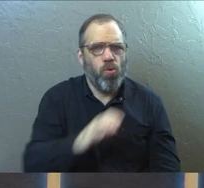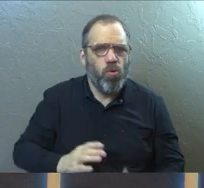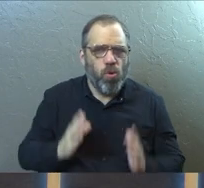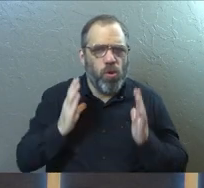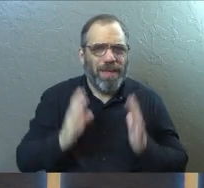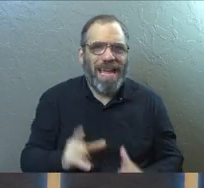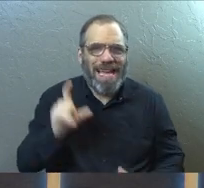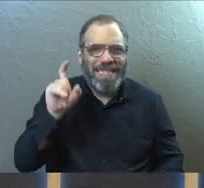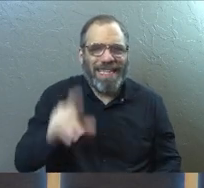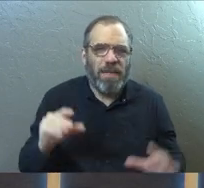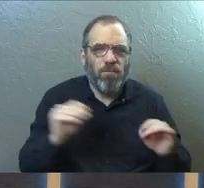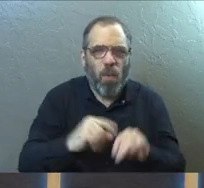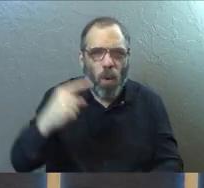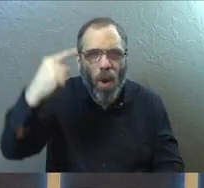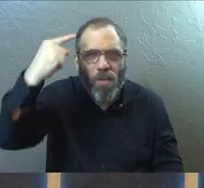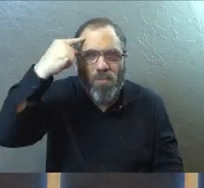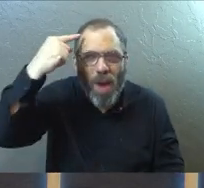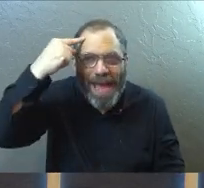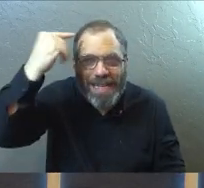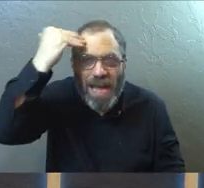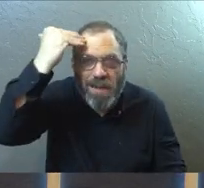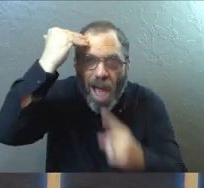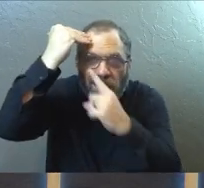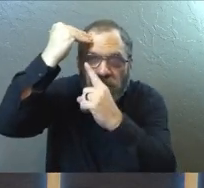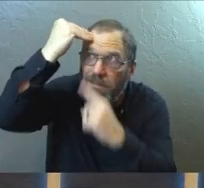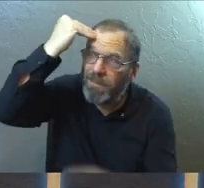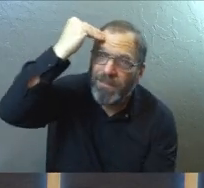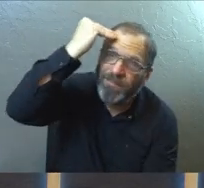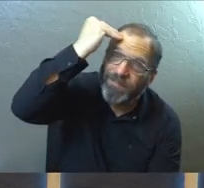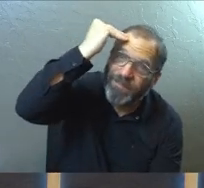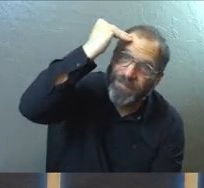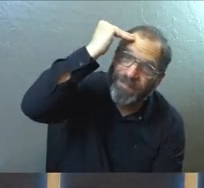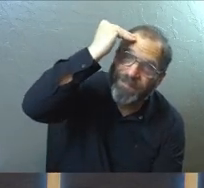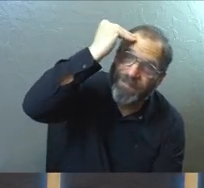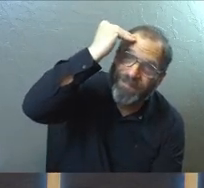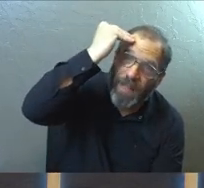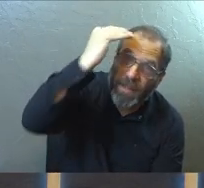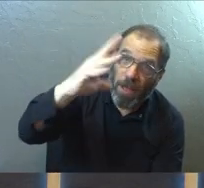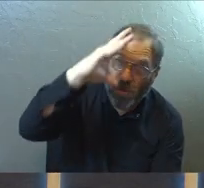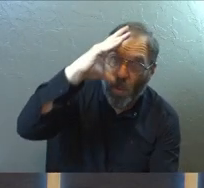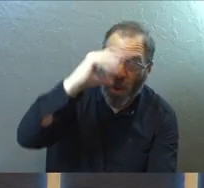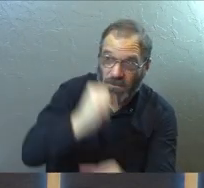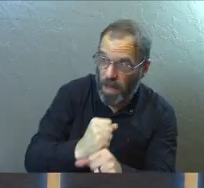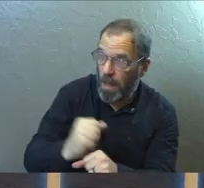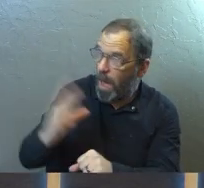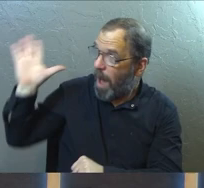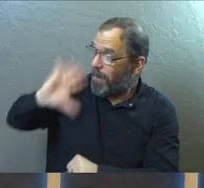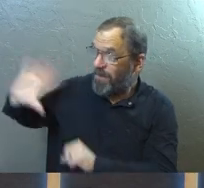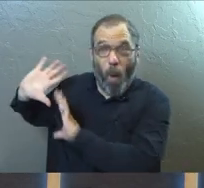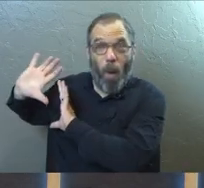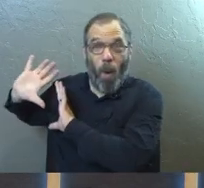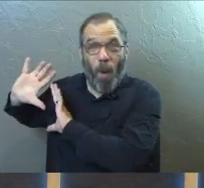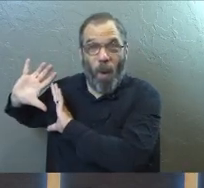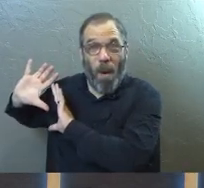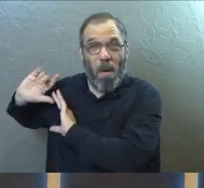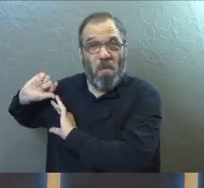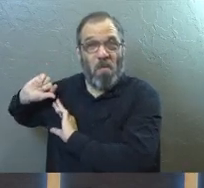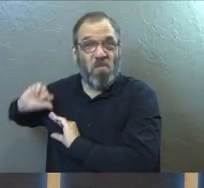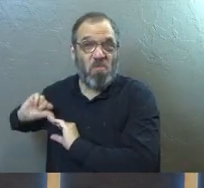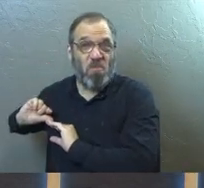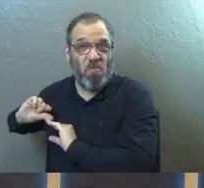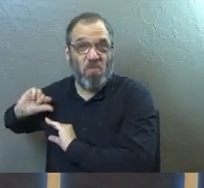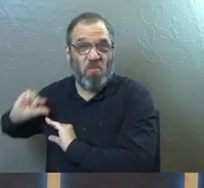more brain in our faith, brothers and sisters. That our faith in the past has been little